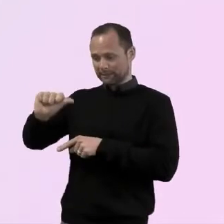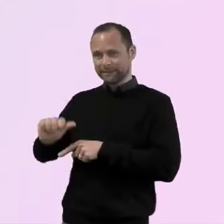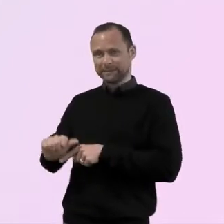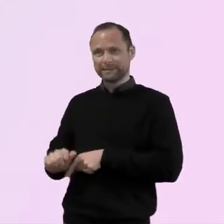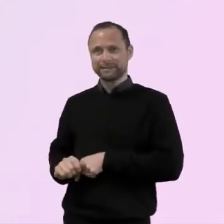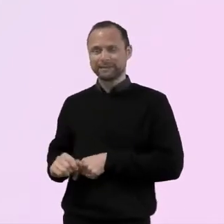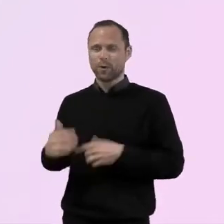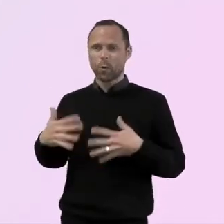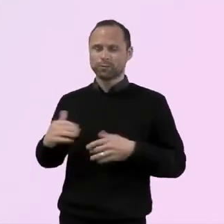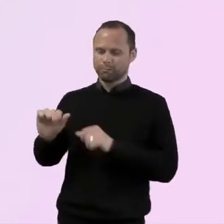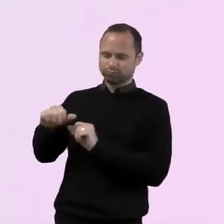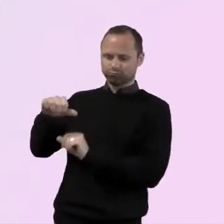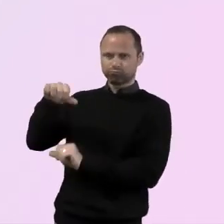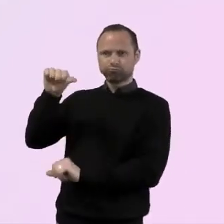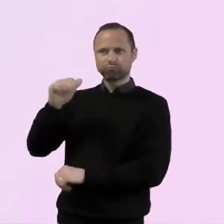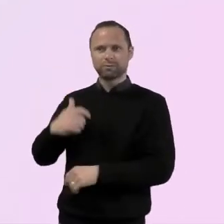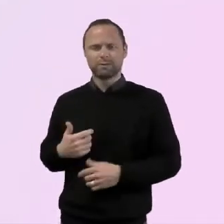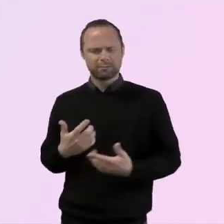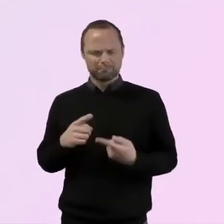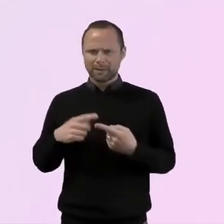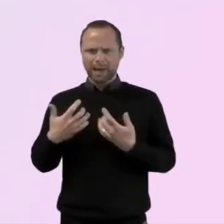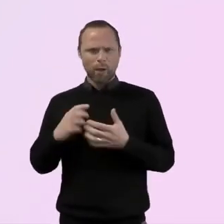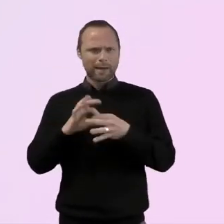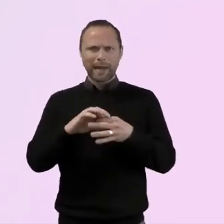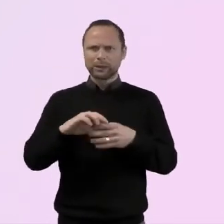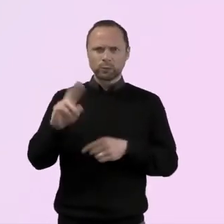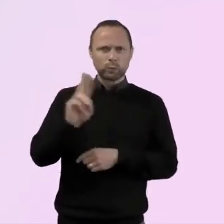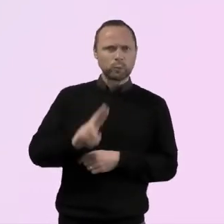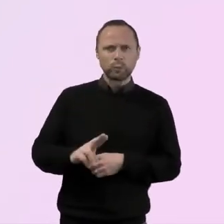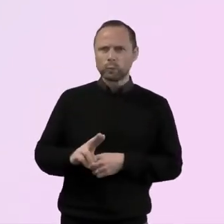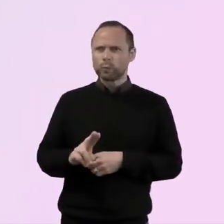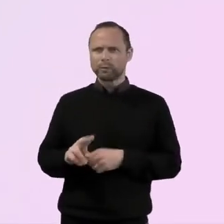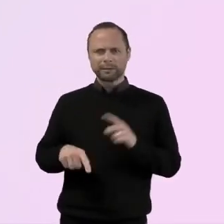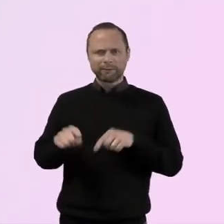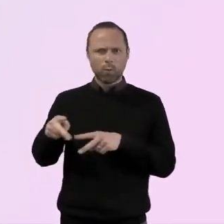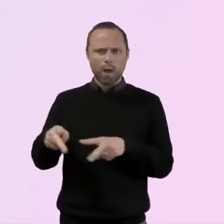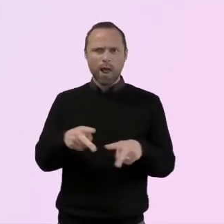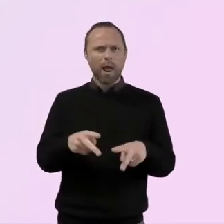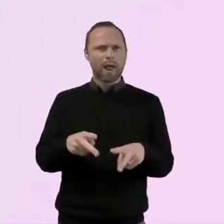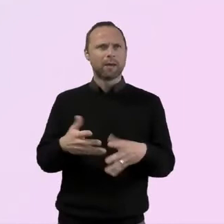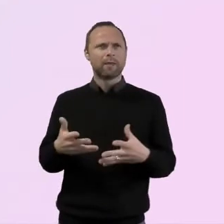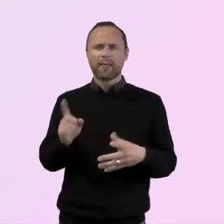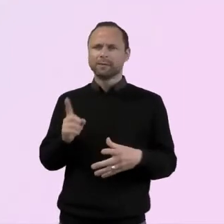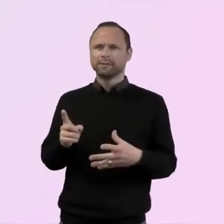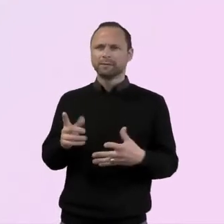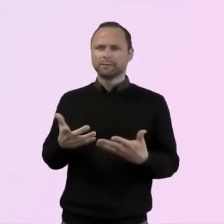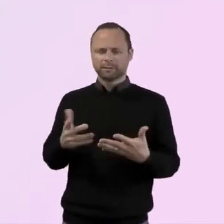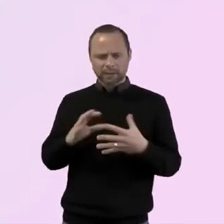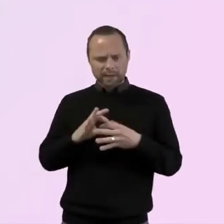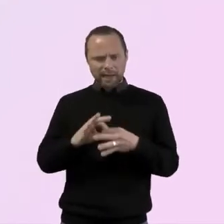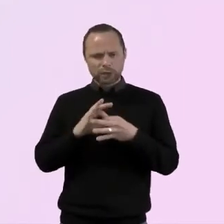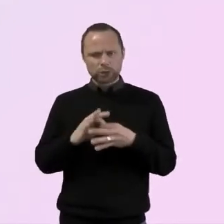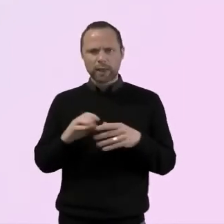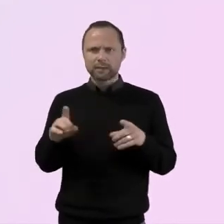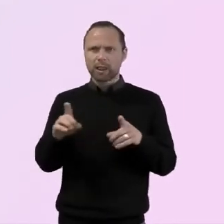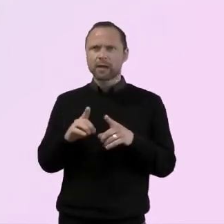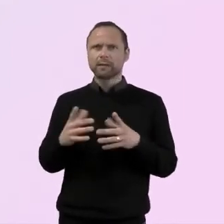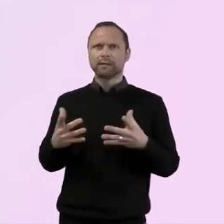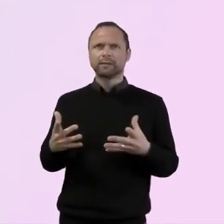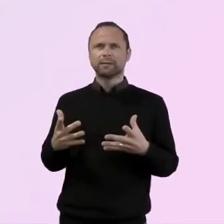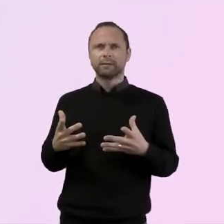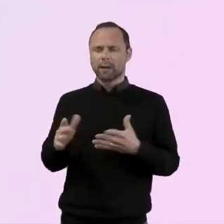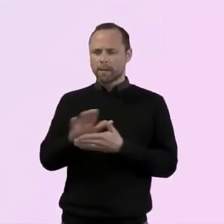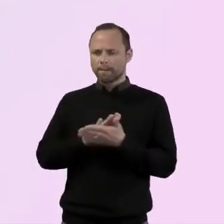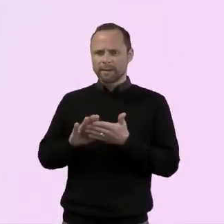Love it. How to connect the schools and church and just, it's like creating a continuation, you know, in a way,